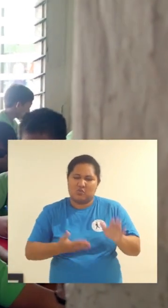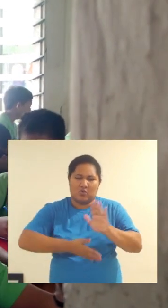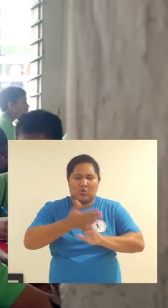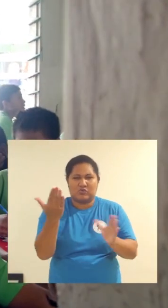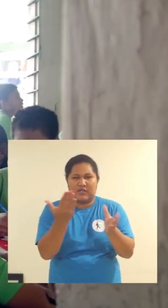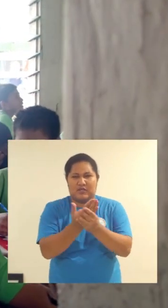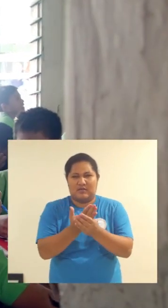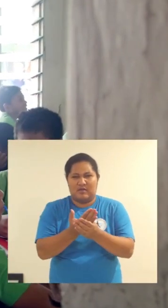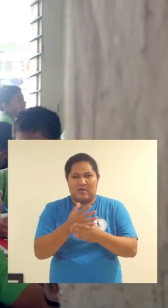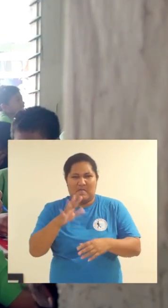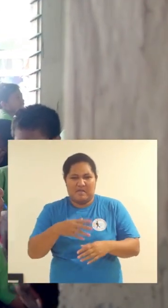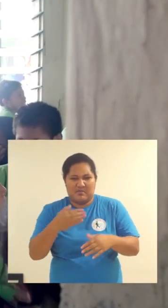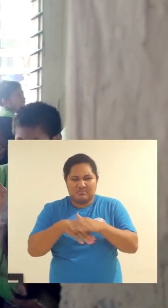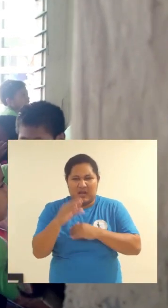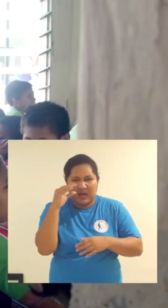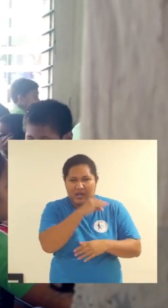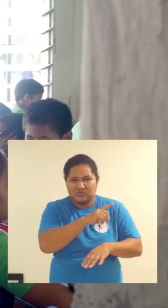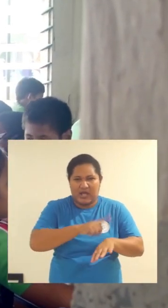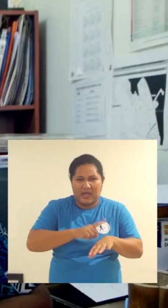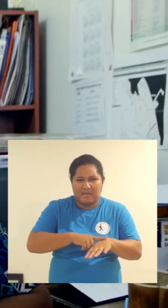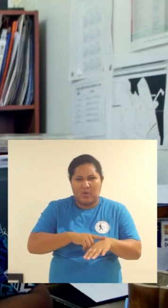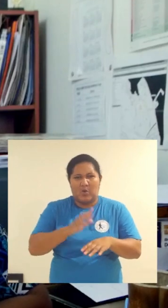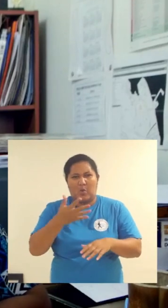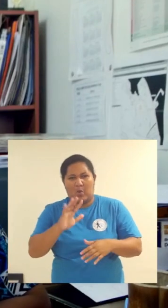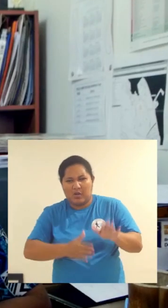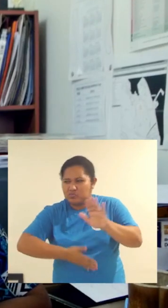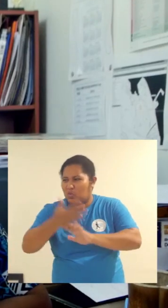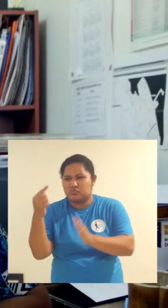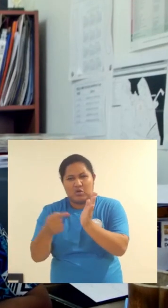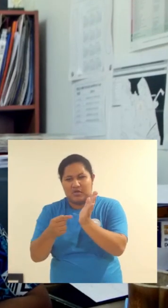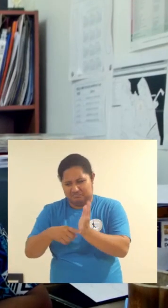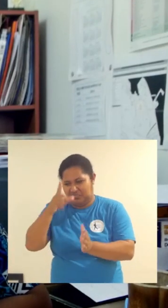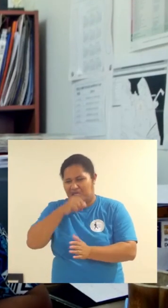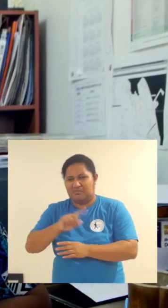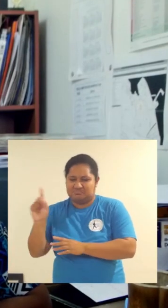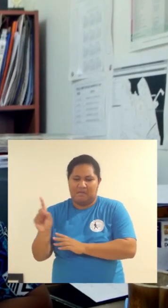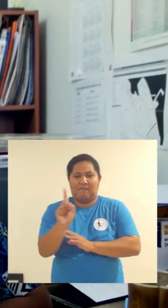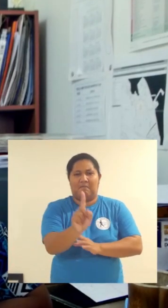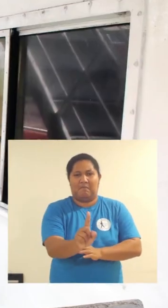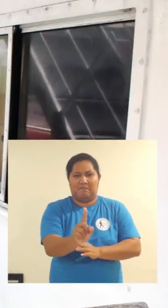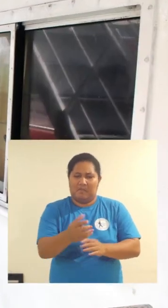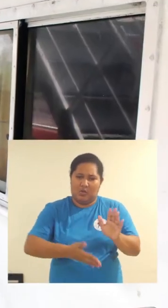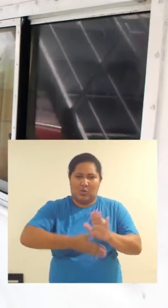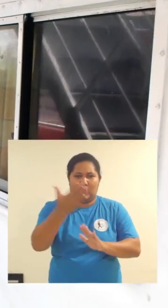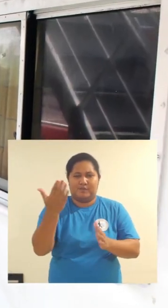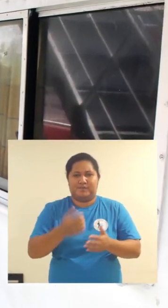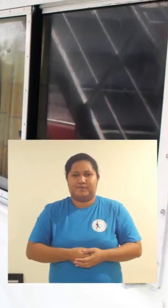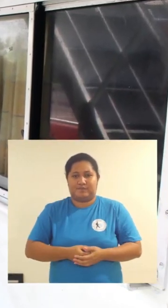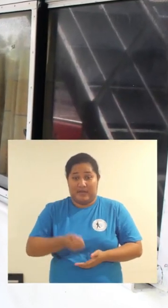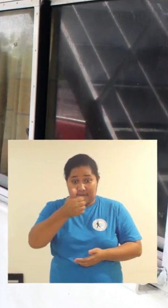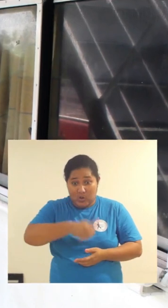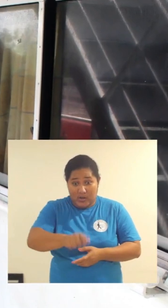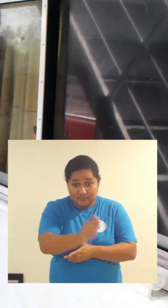I out in the and work them and make them stop their When we feel that